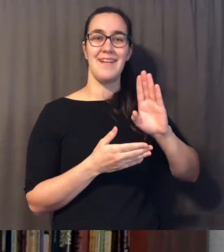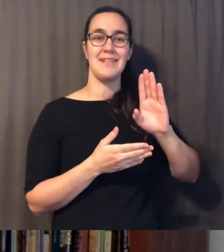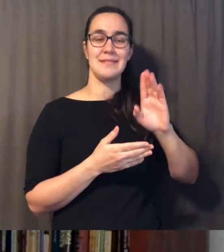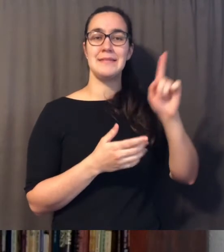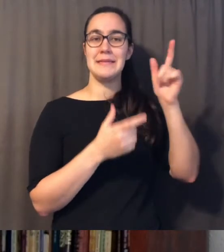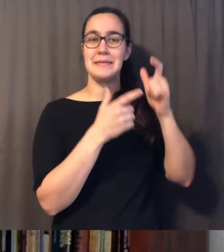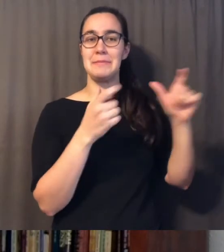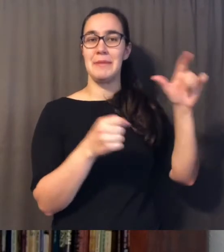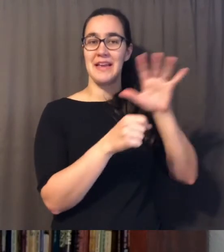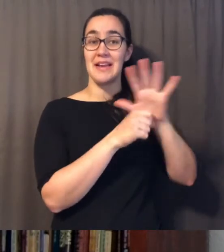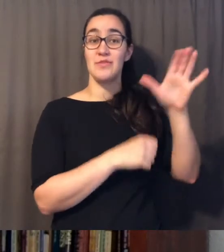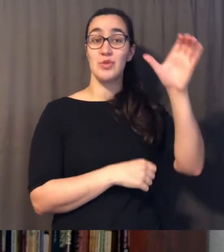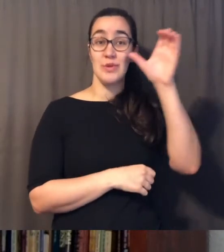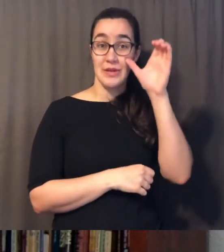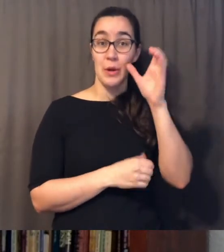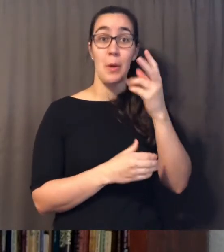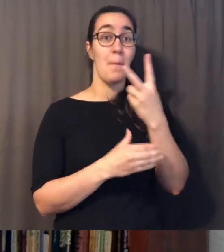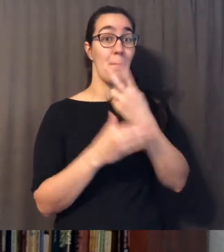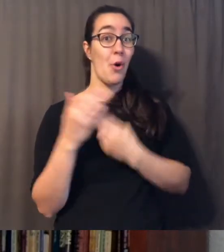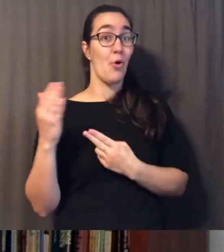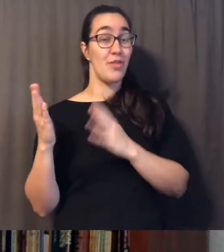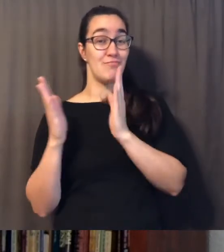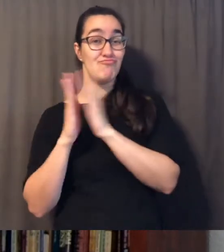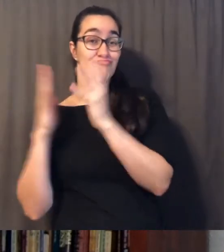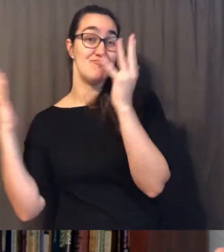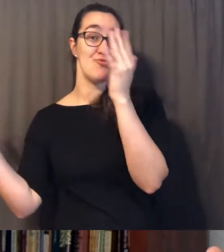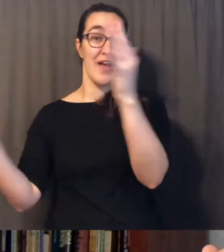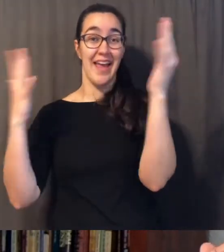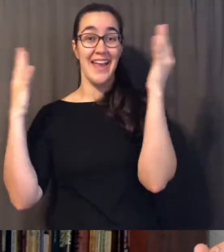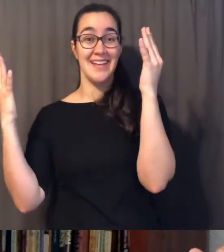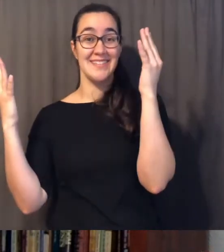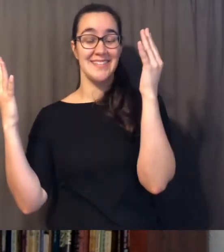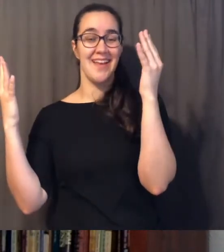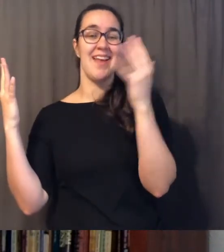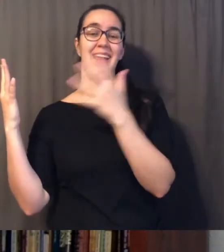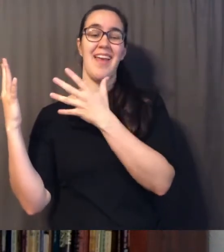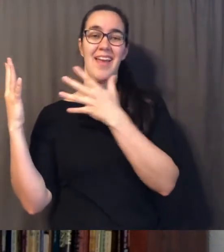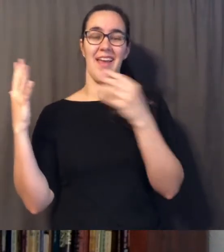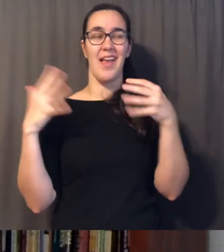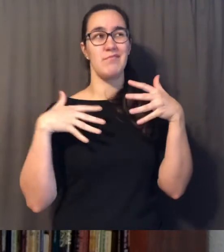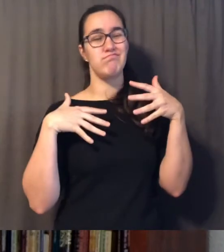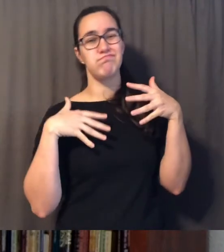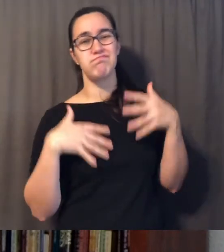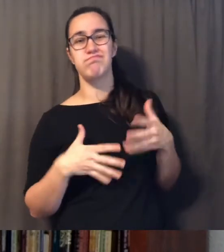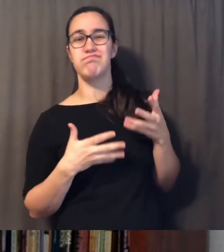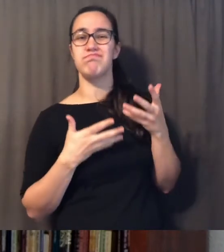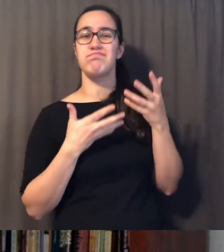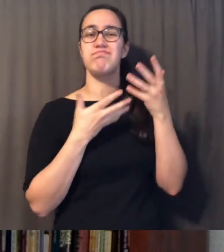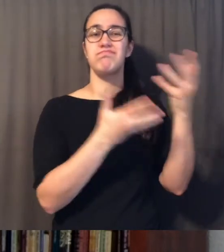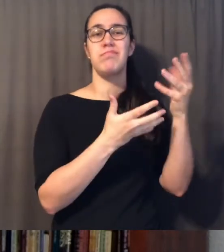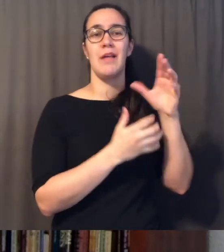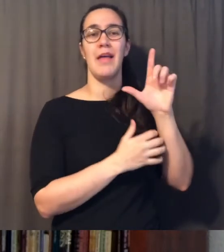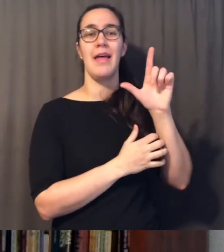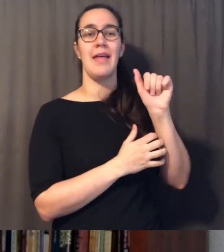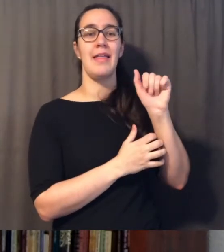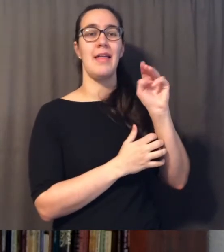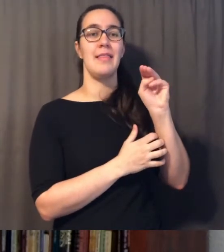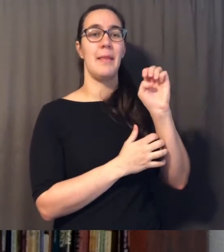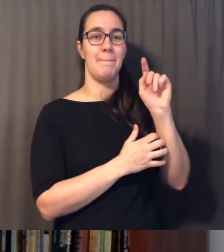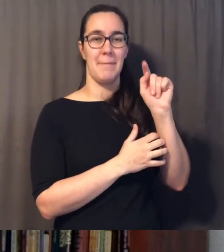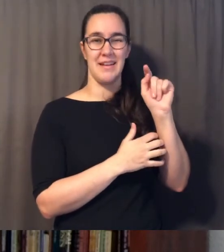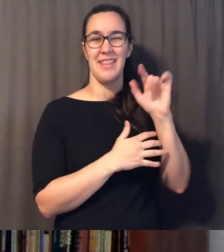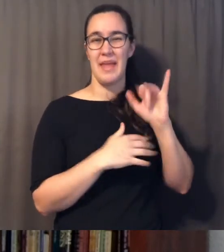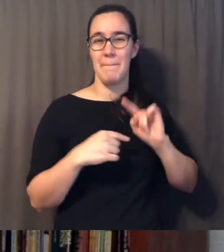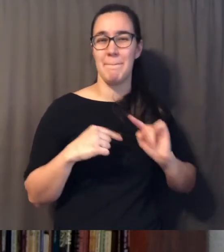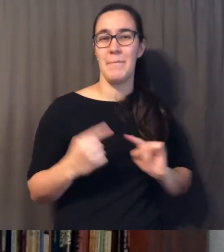both the praises we have and the expressions of lament or or pain